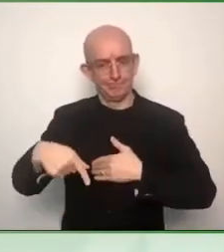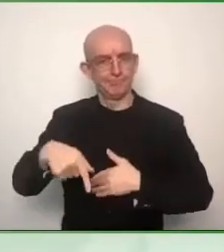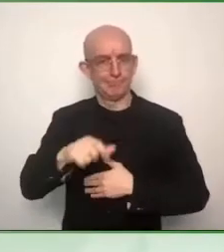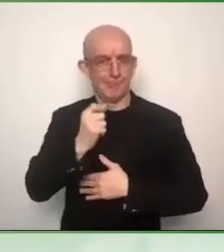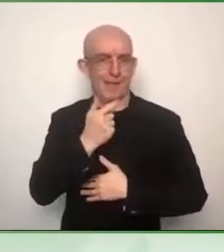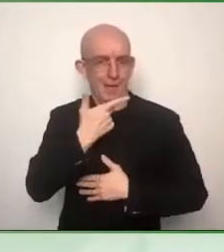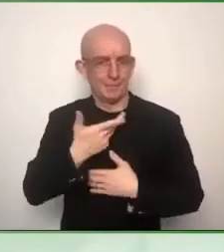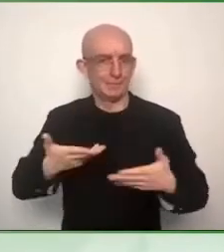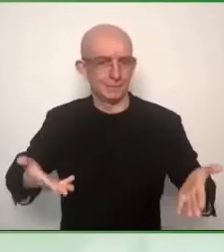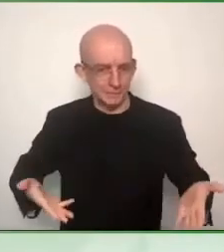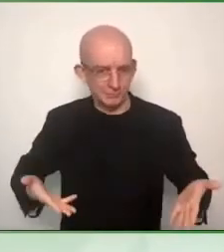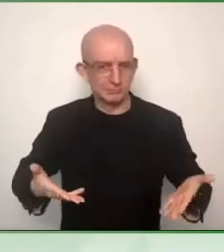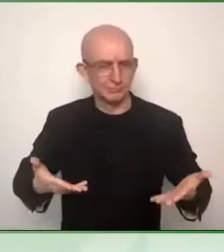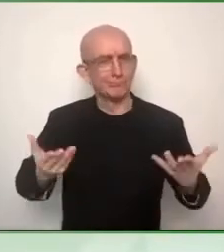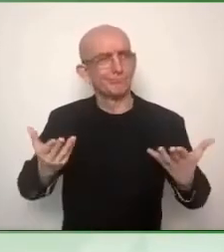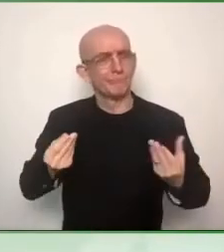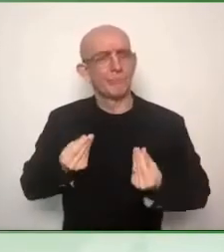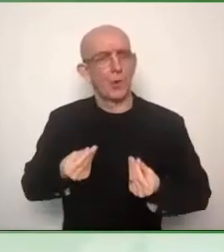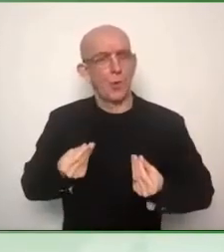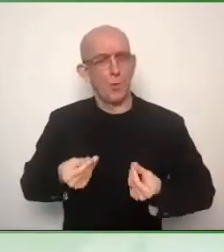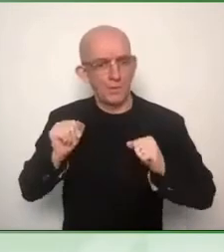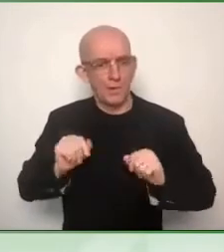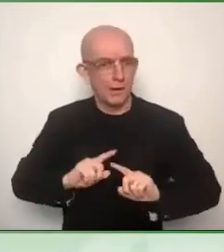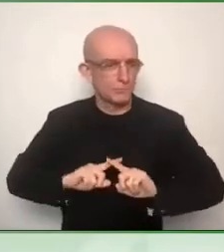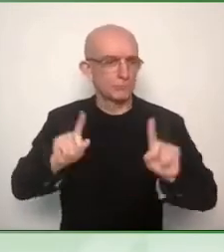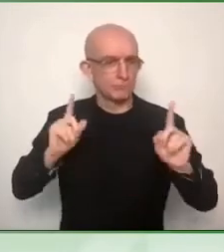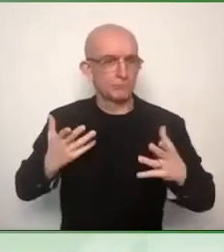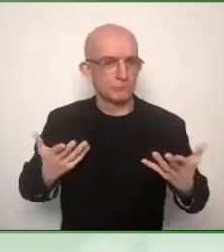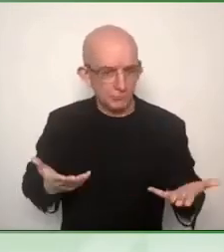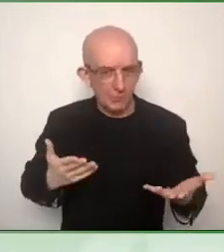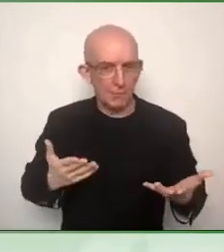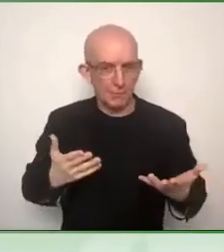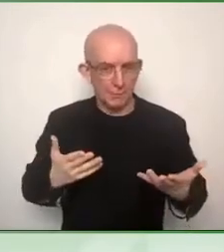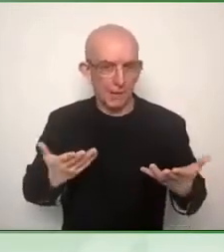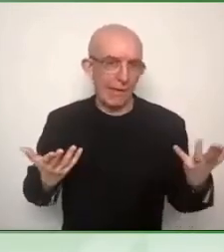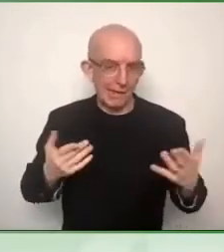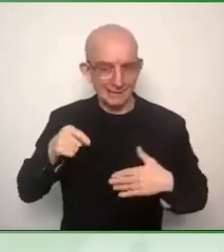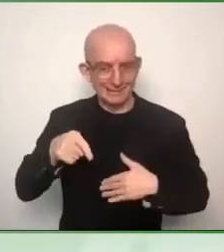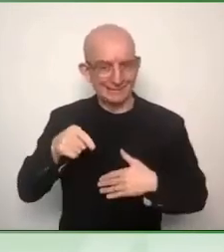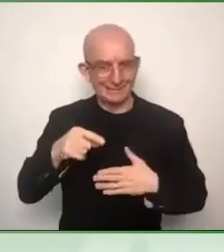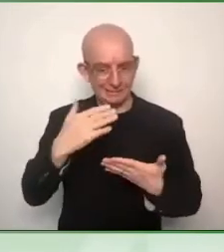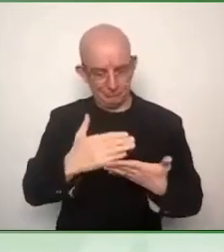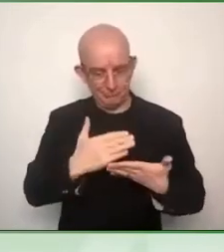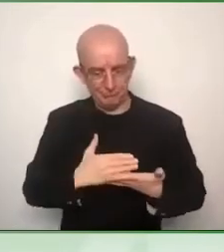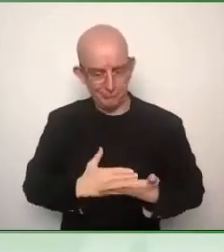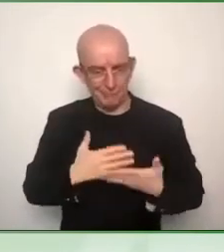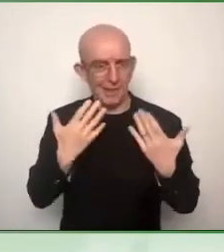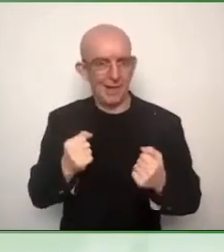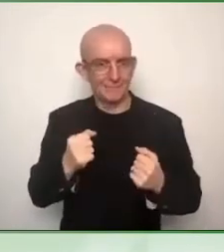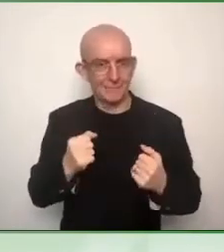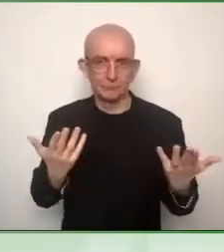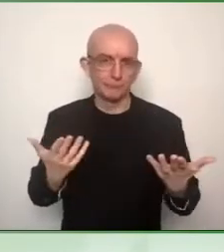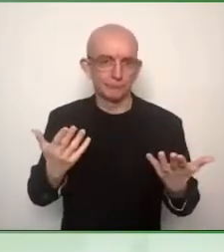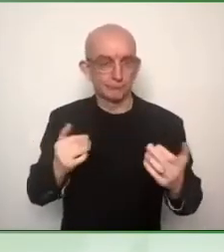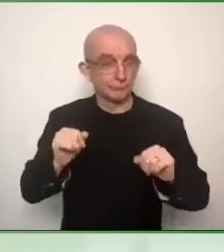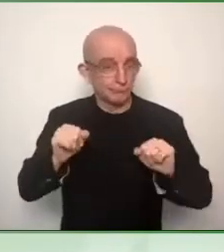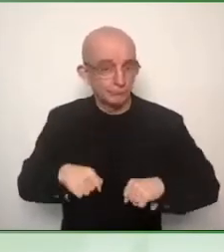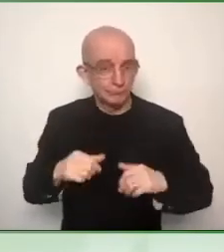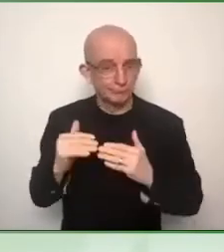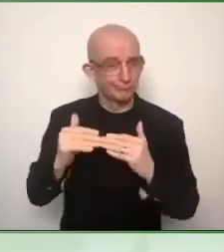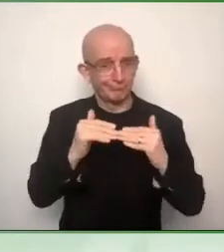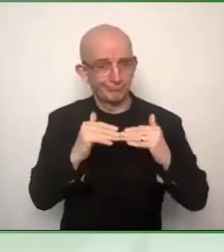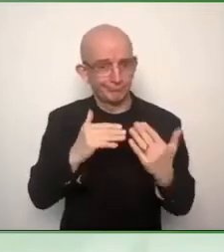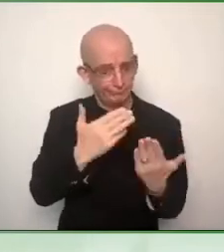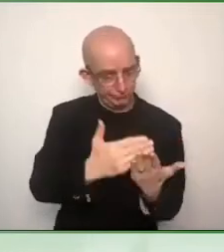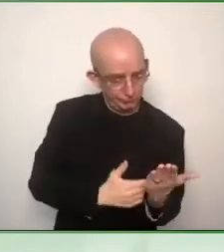how to integrate accessibility, the way